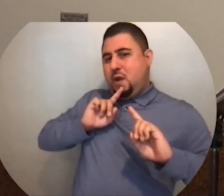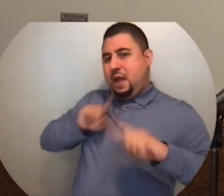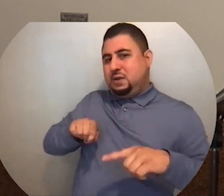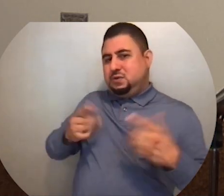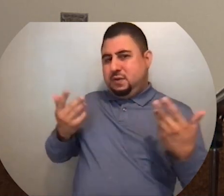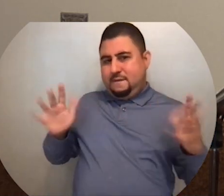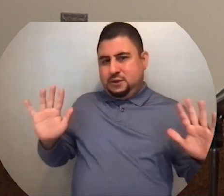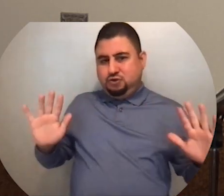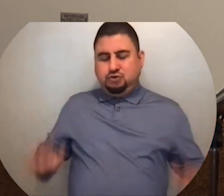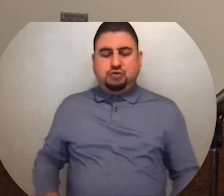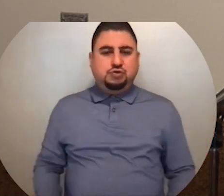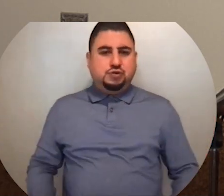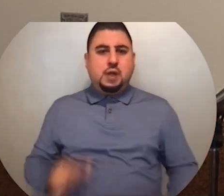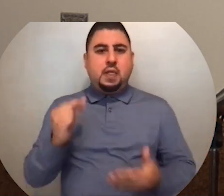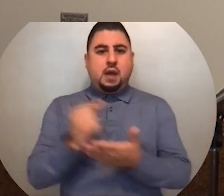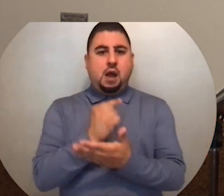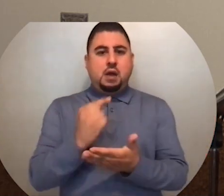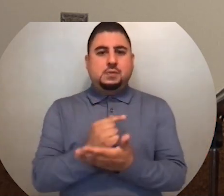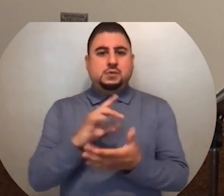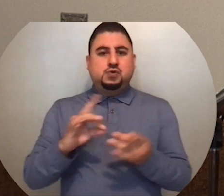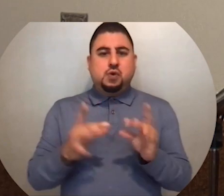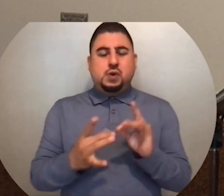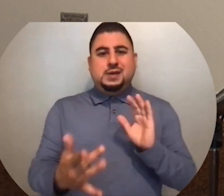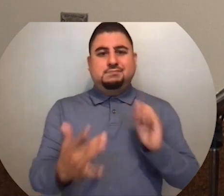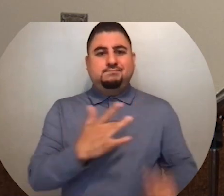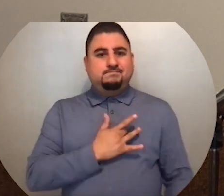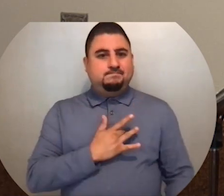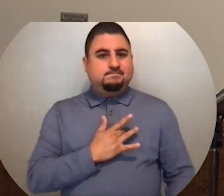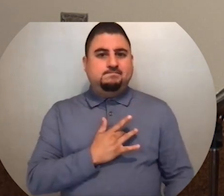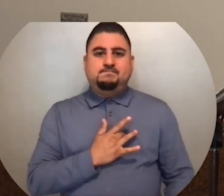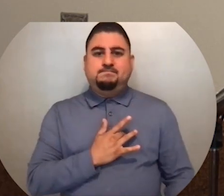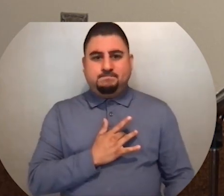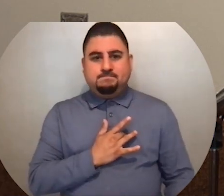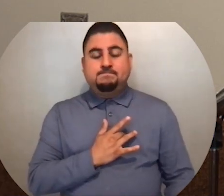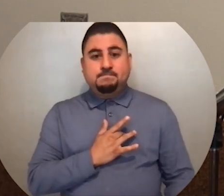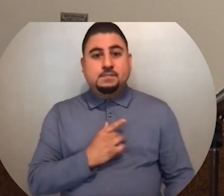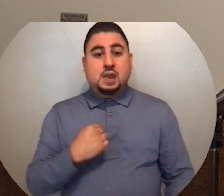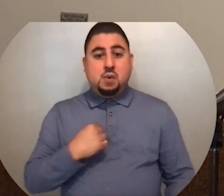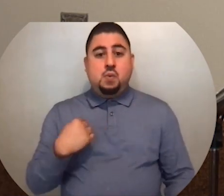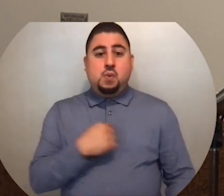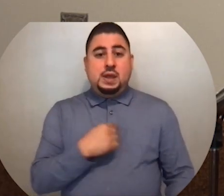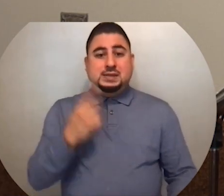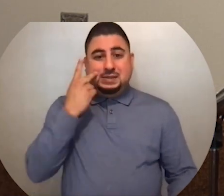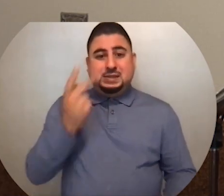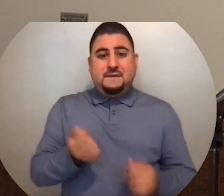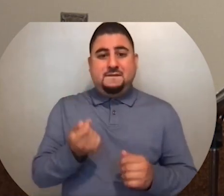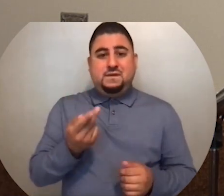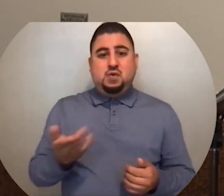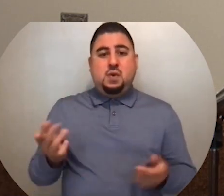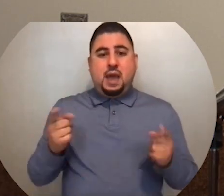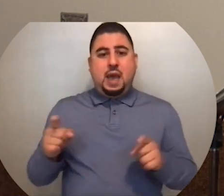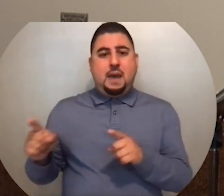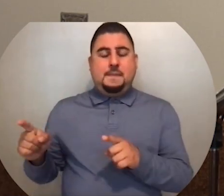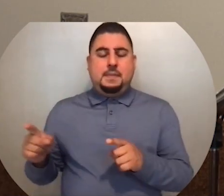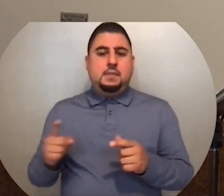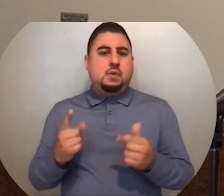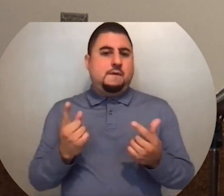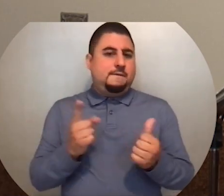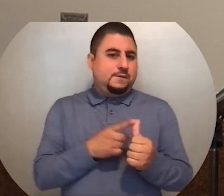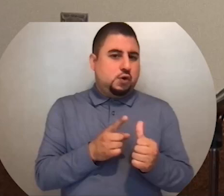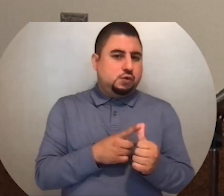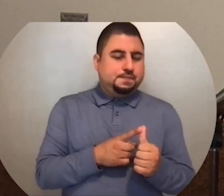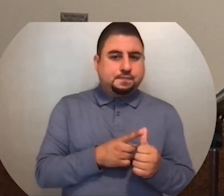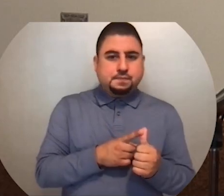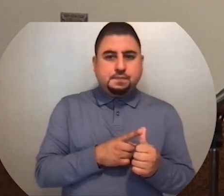This gospel story always touches my heart because we see a couple of things happening right off. First off,